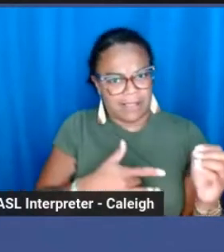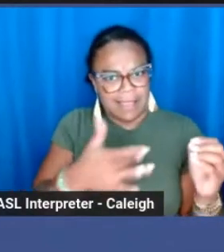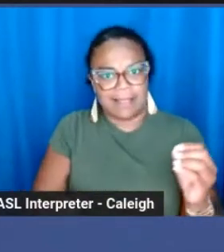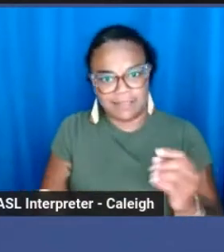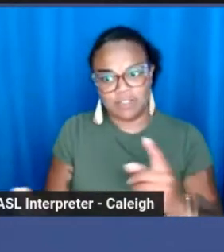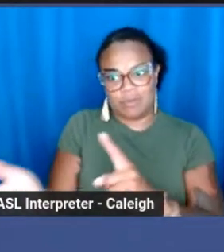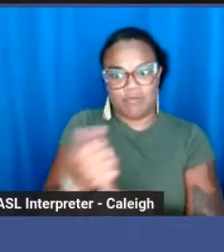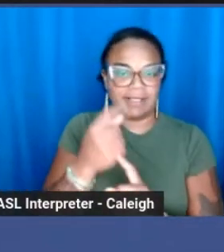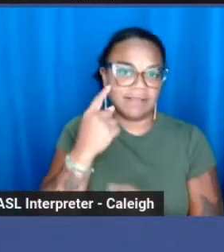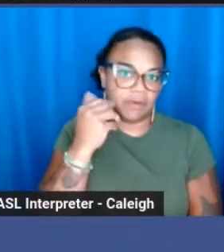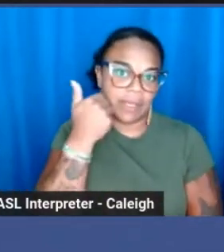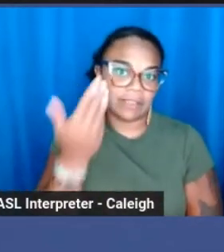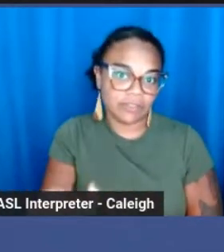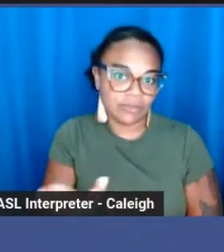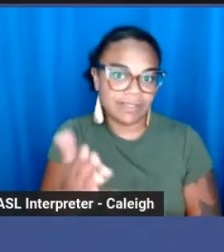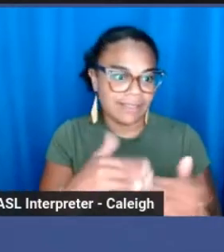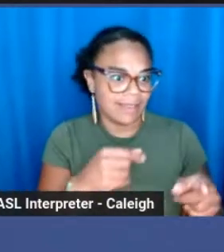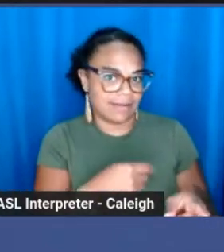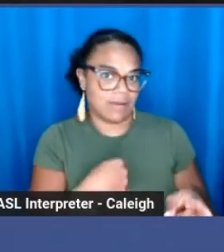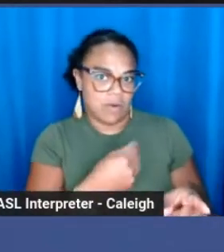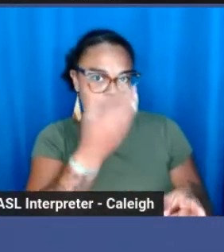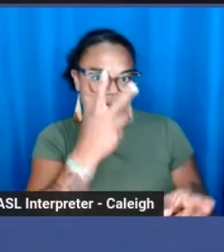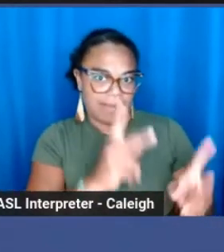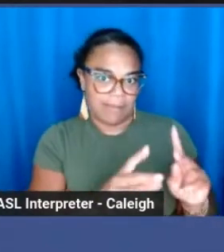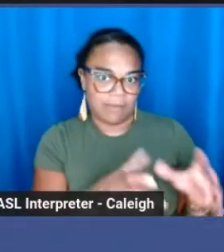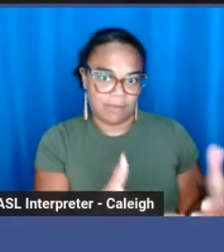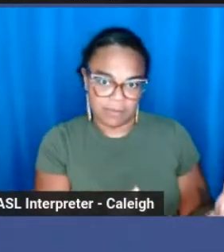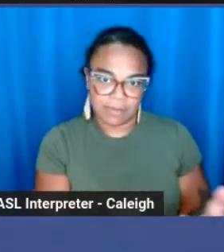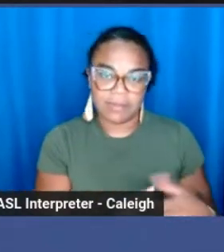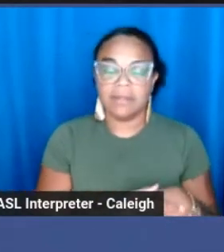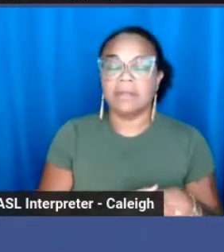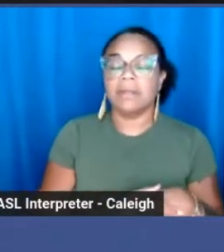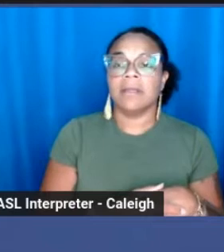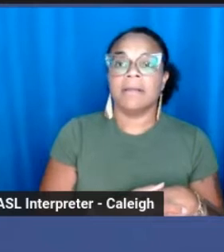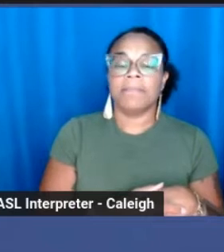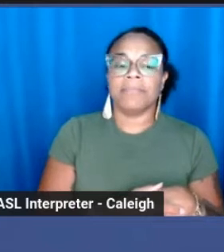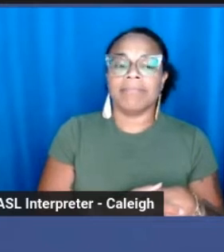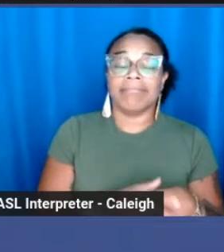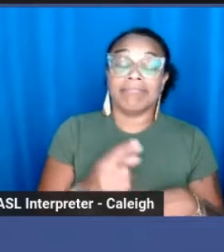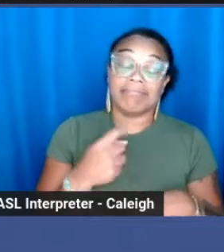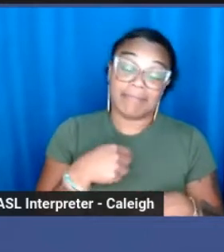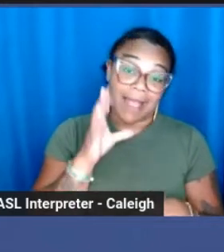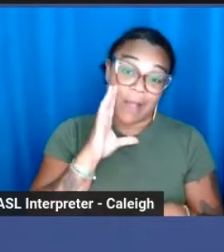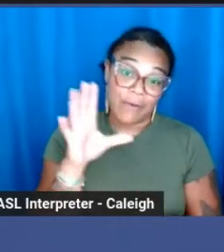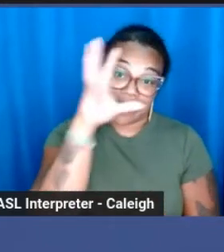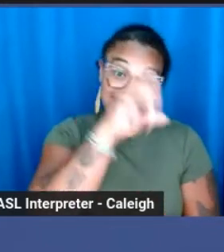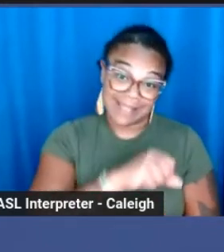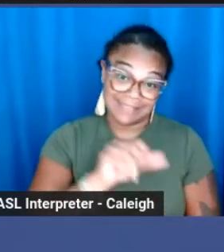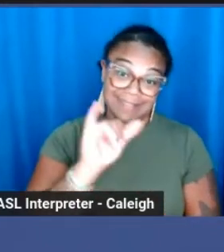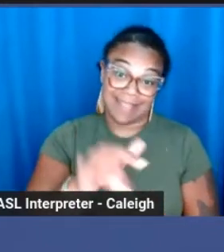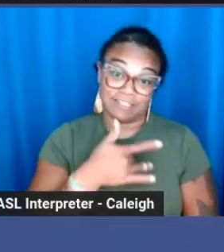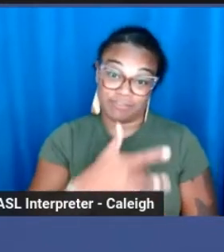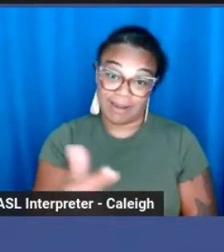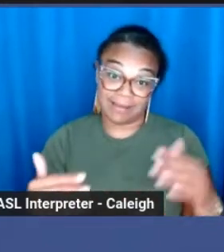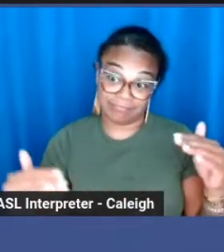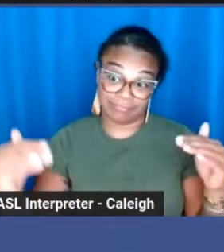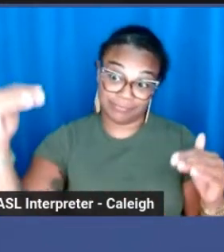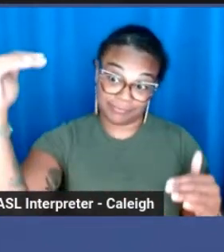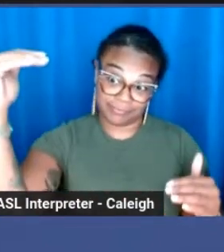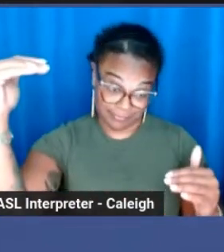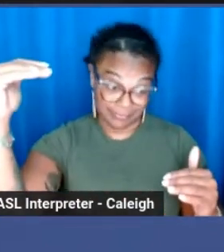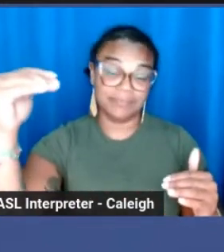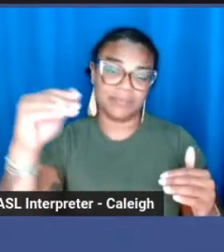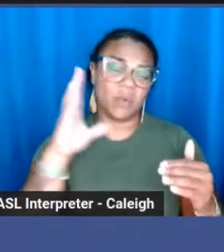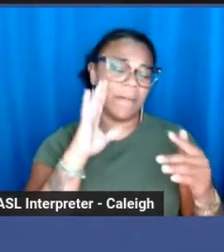prostitution than white people were. And I'm going to go ahead and guess that this trend will probably hold in your city,